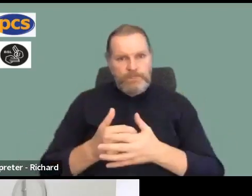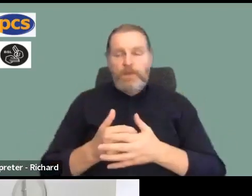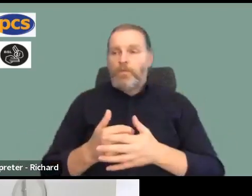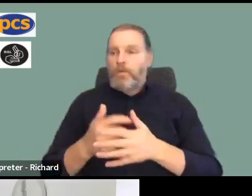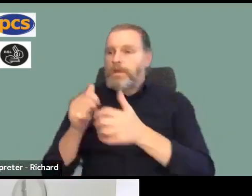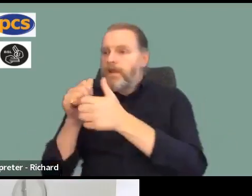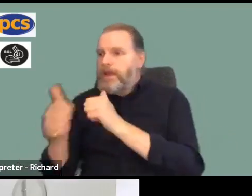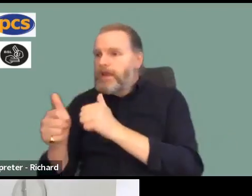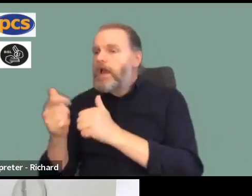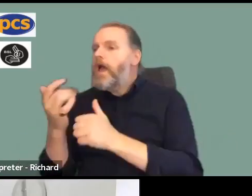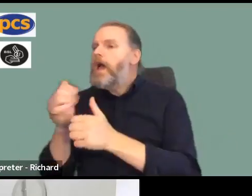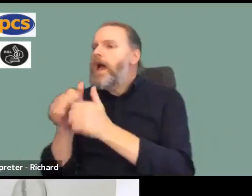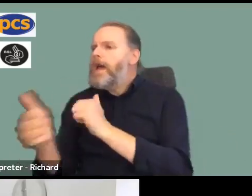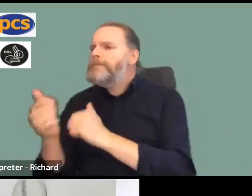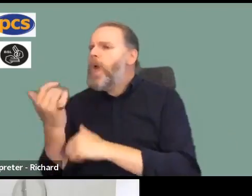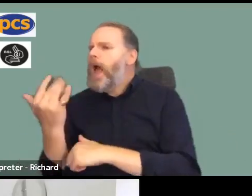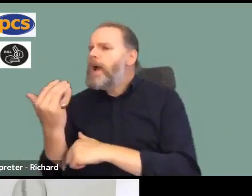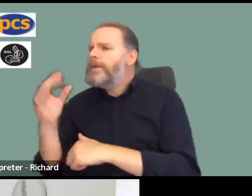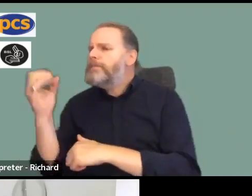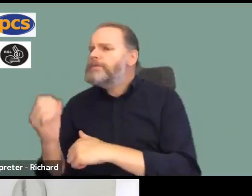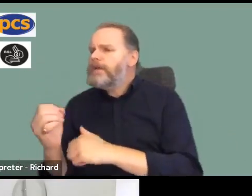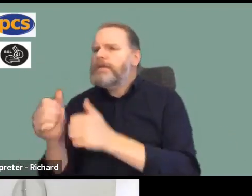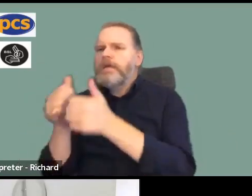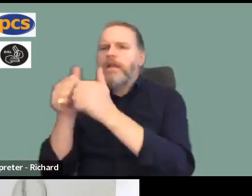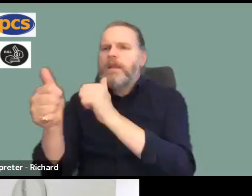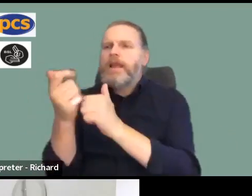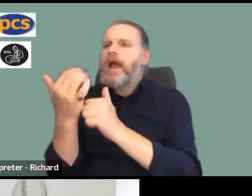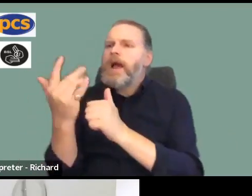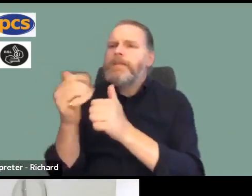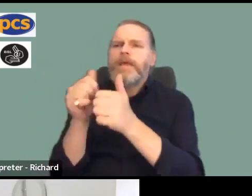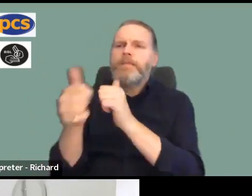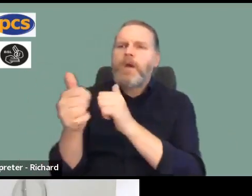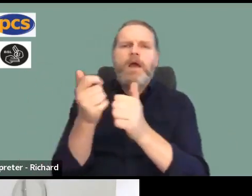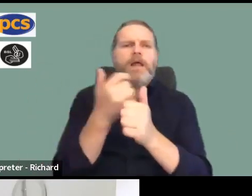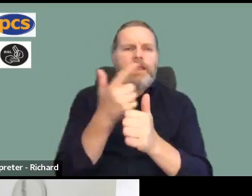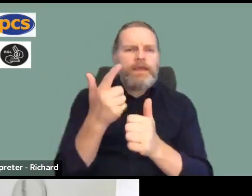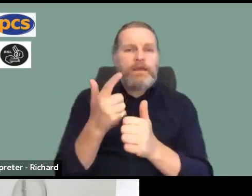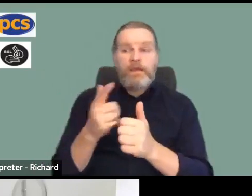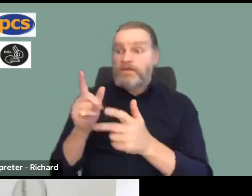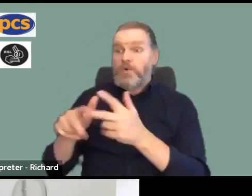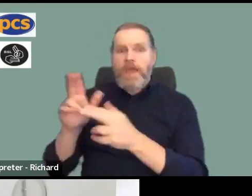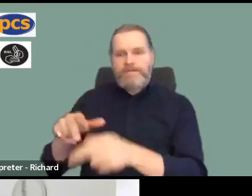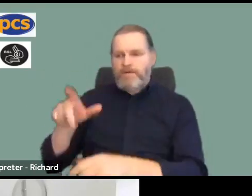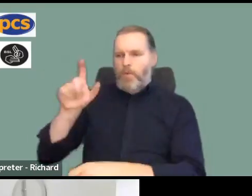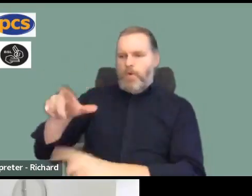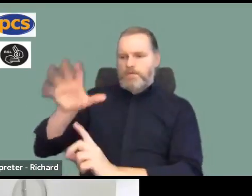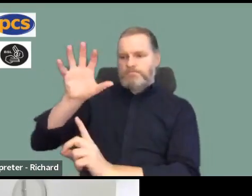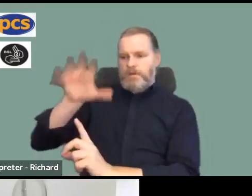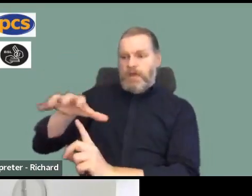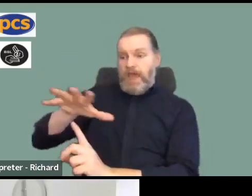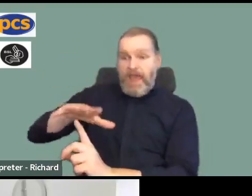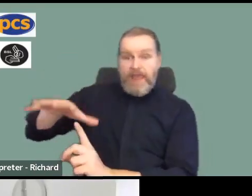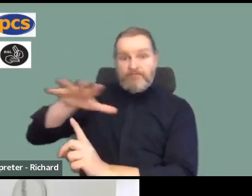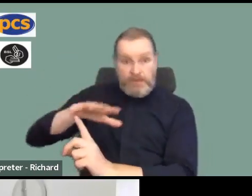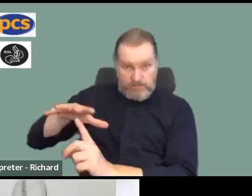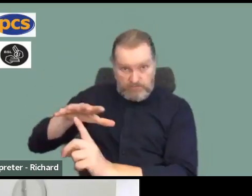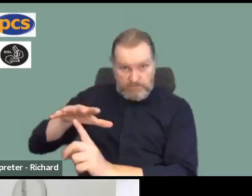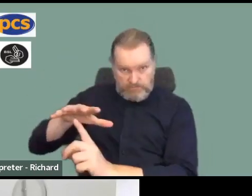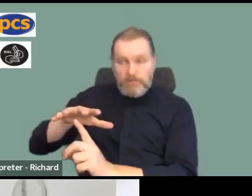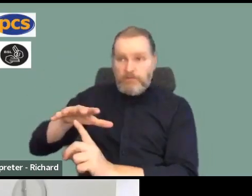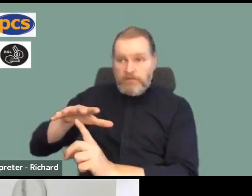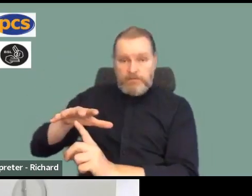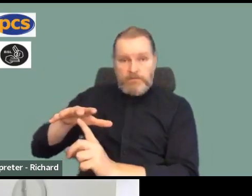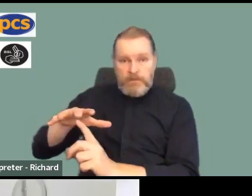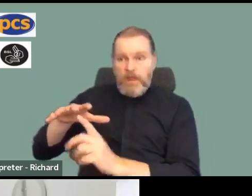employer, and that means that any employer that we get over the 50% line can take industrial action. And we're